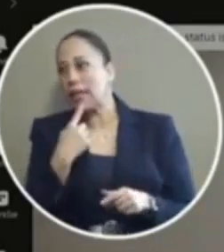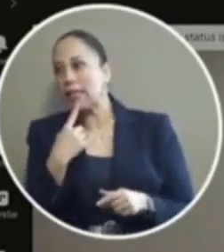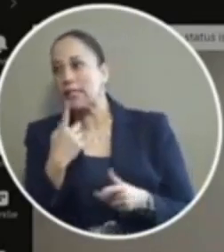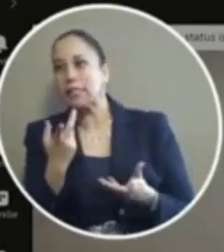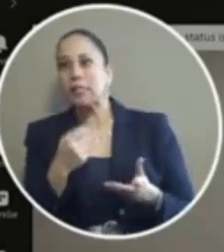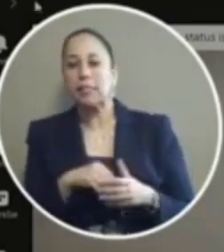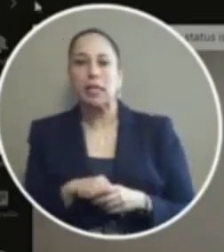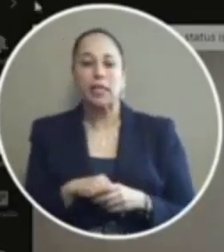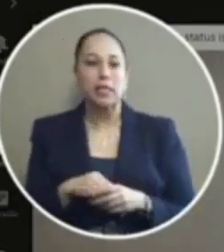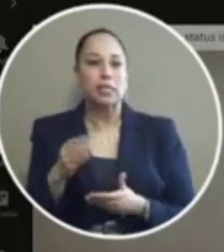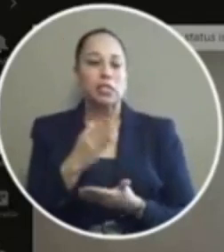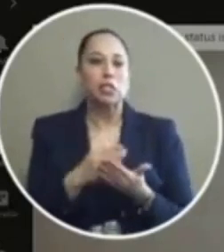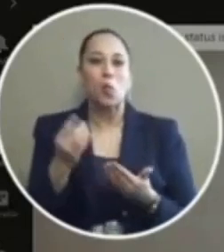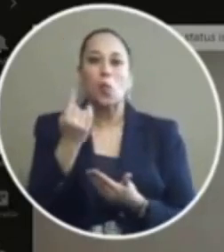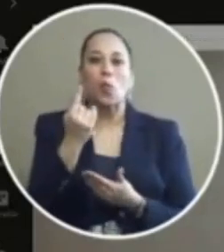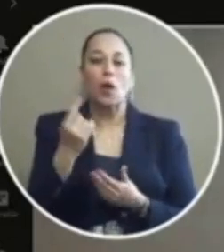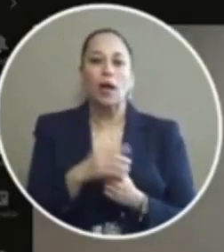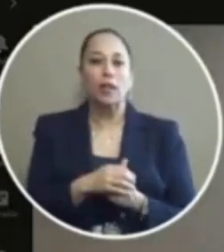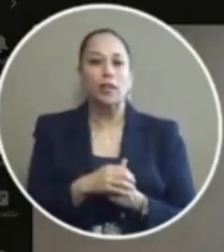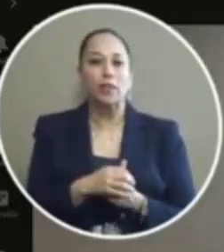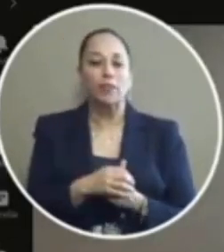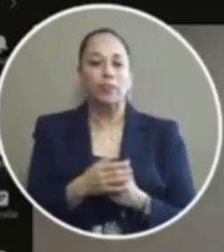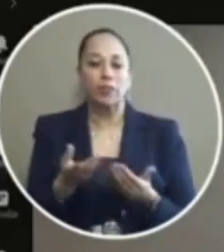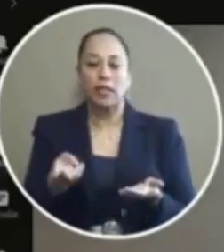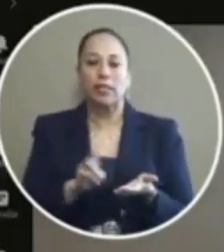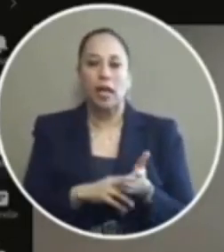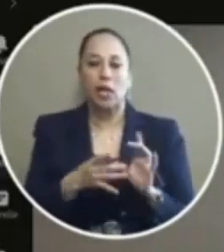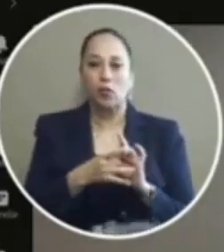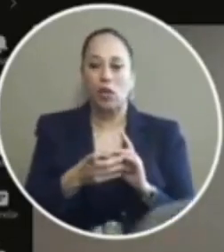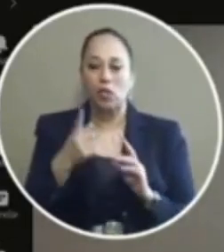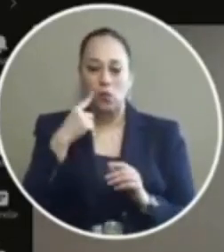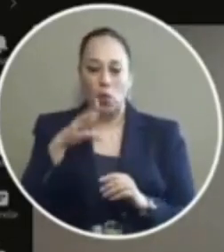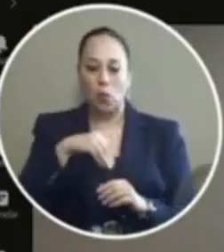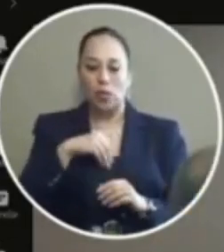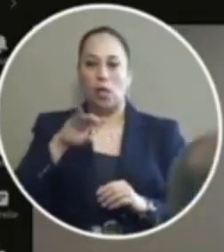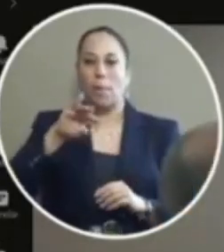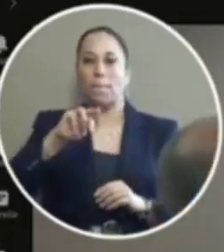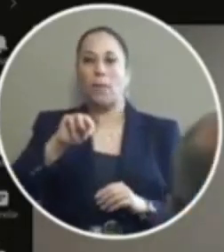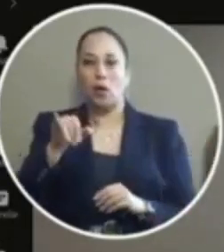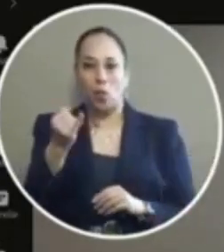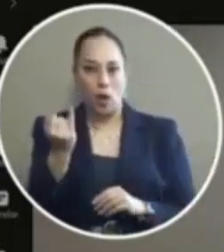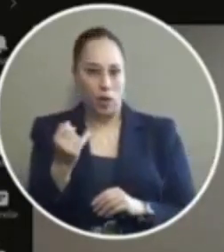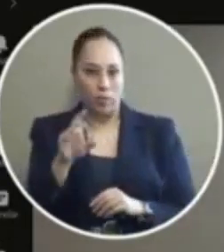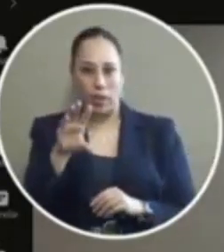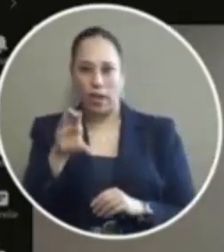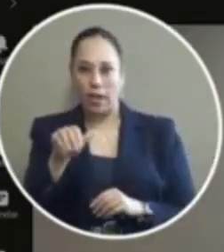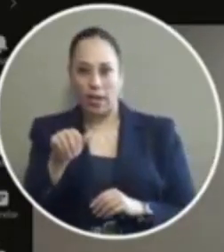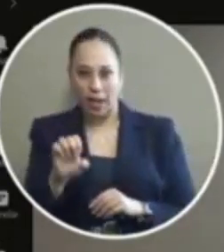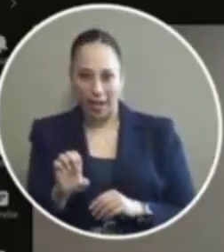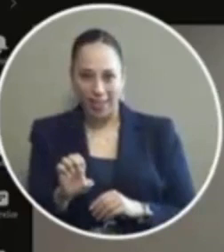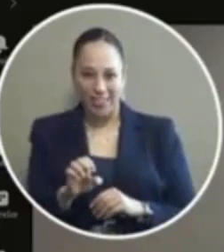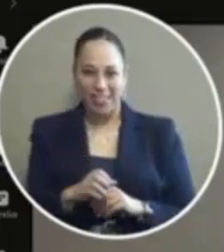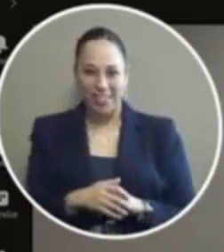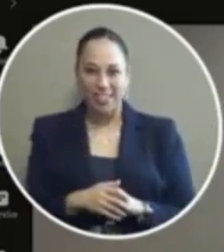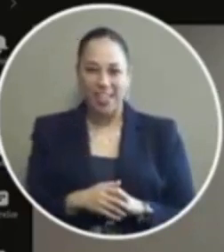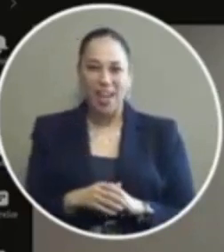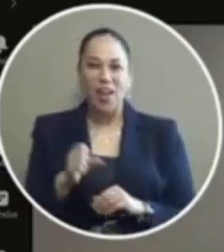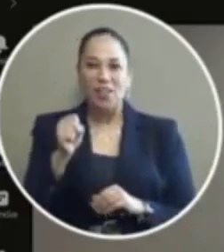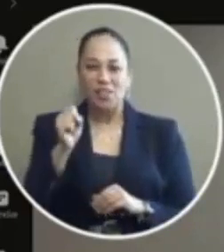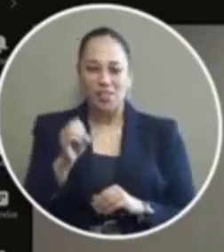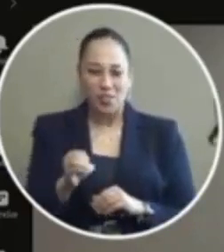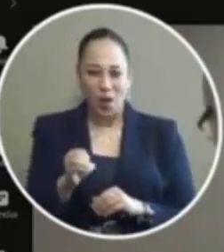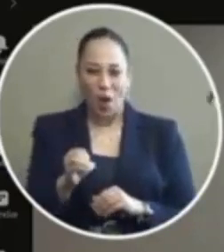someone is given a site and release on a possession of marijuana program a case so the so the